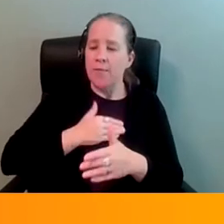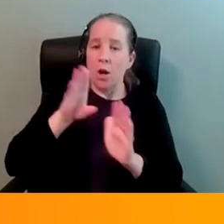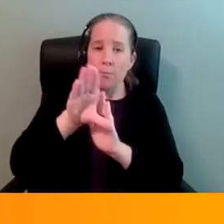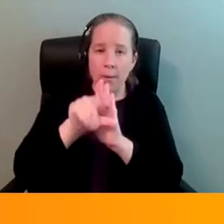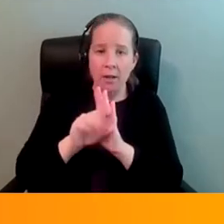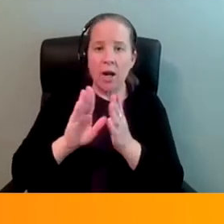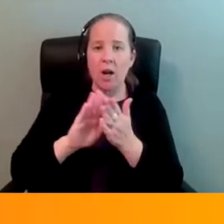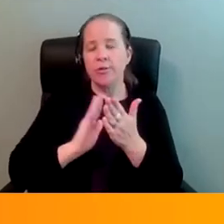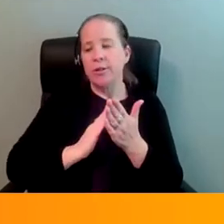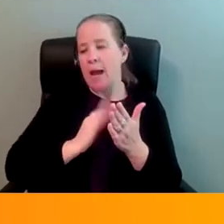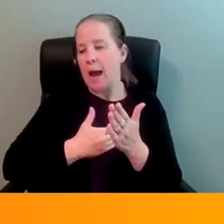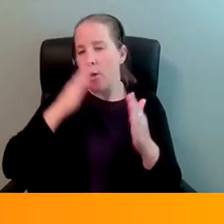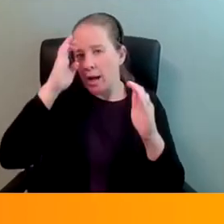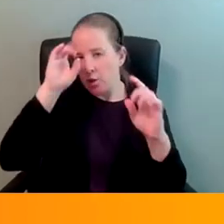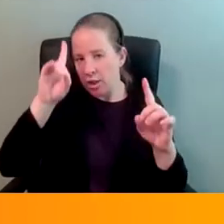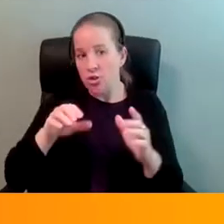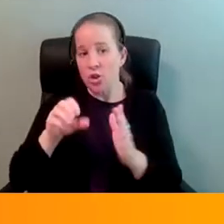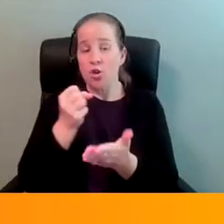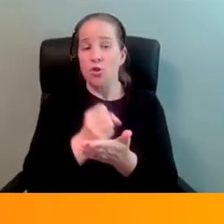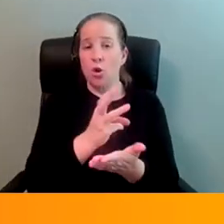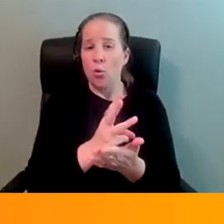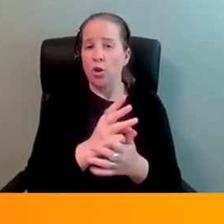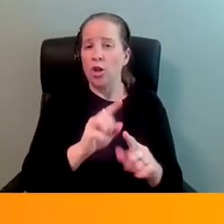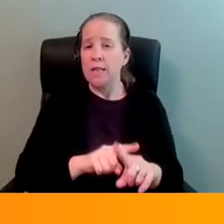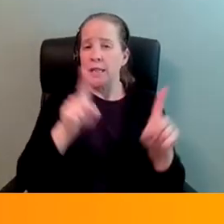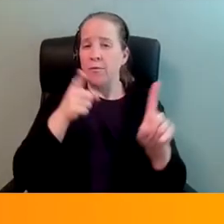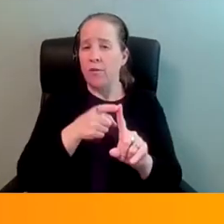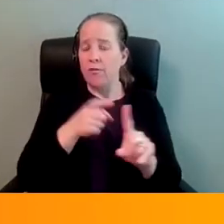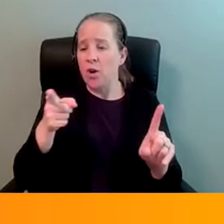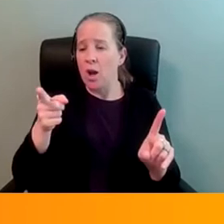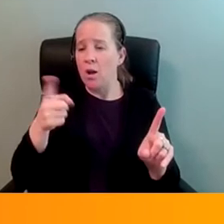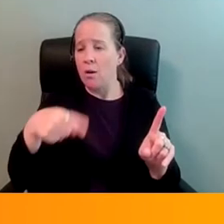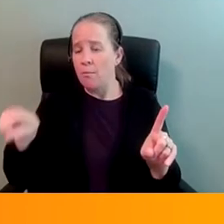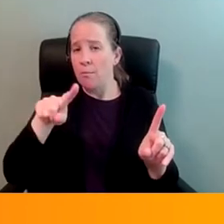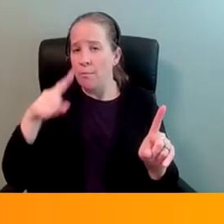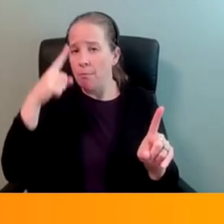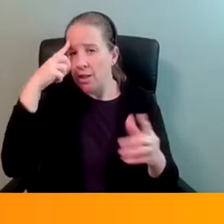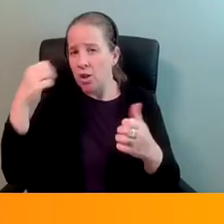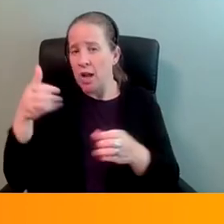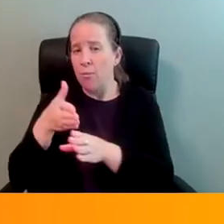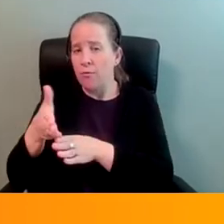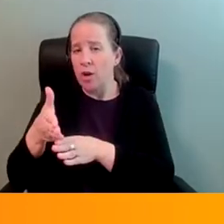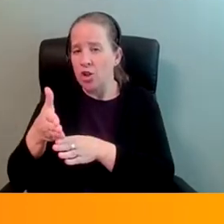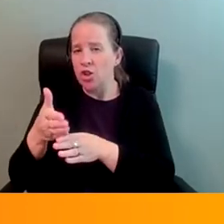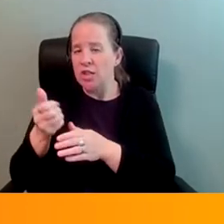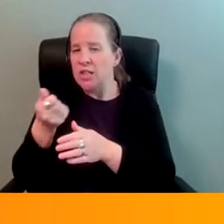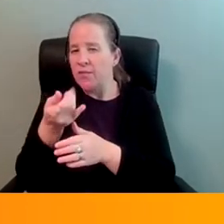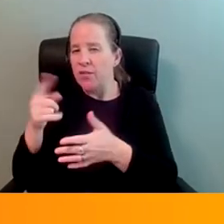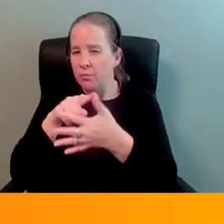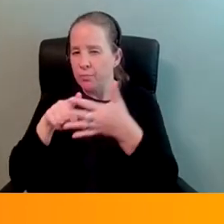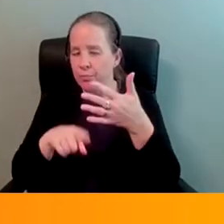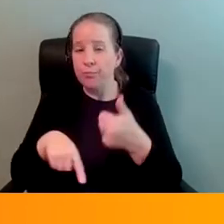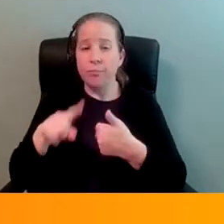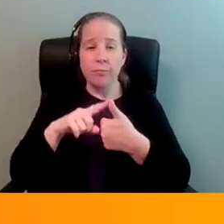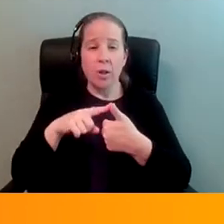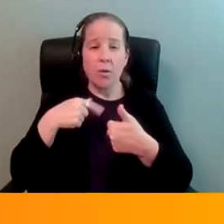education. So we social workers differ from other mental health professions by a couple different things. One is that